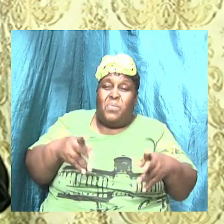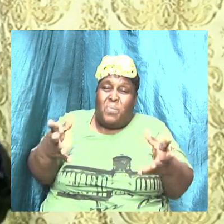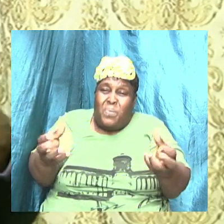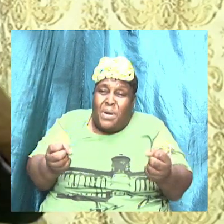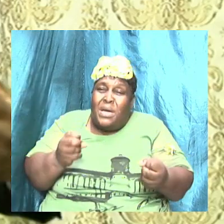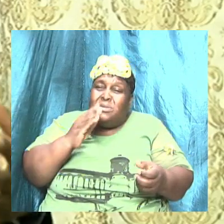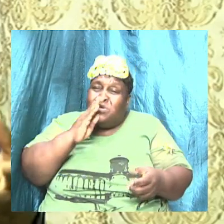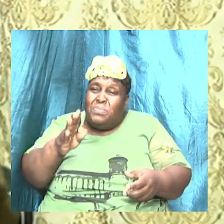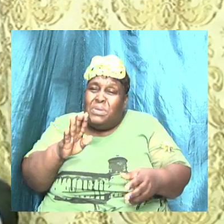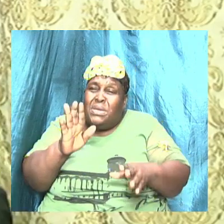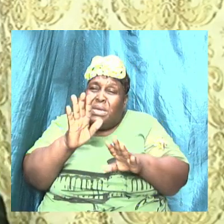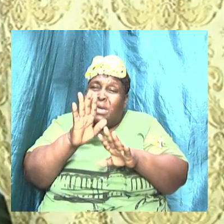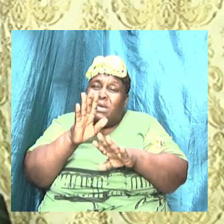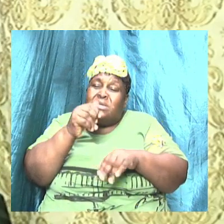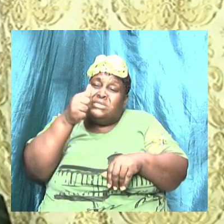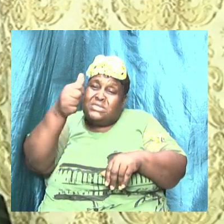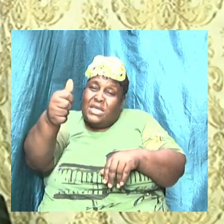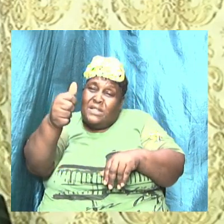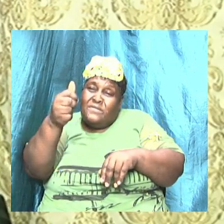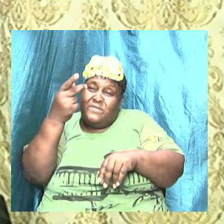Self To be seen